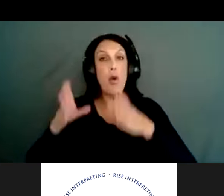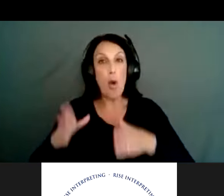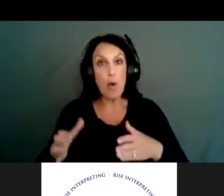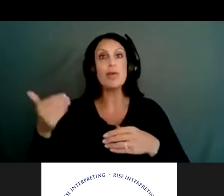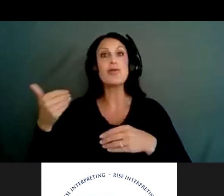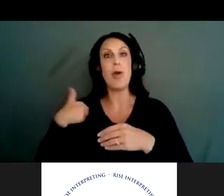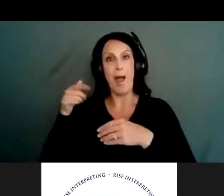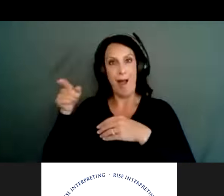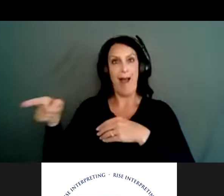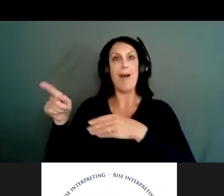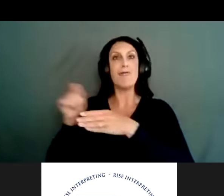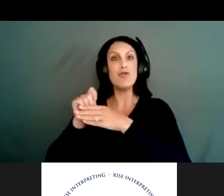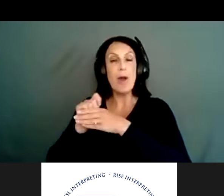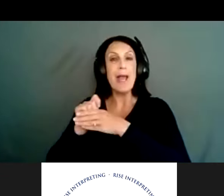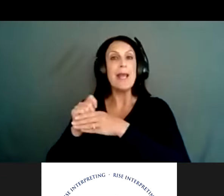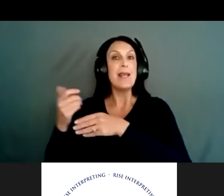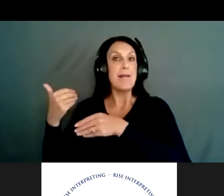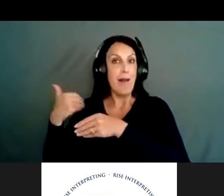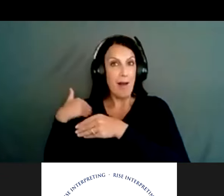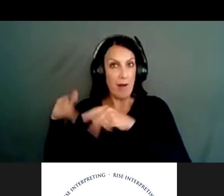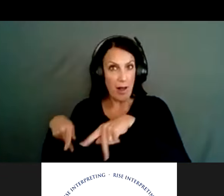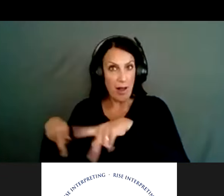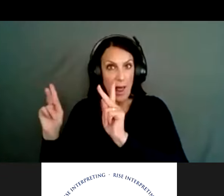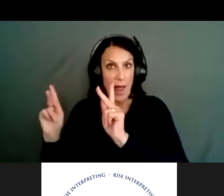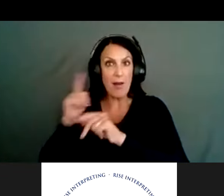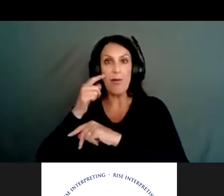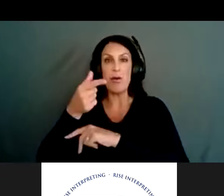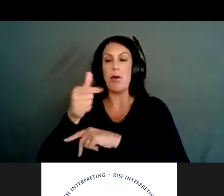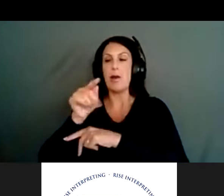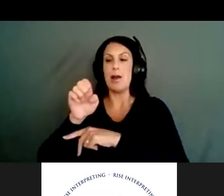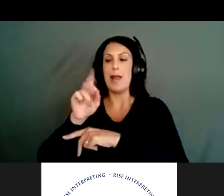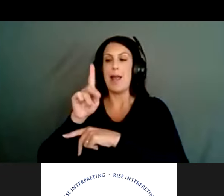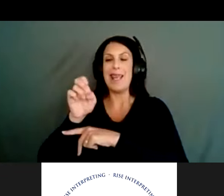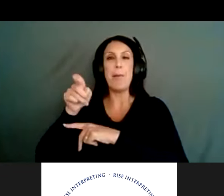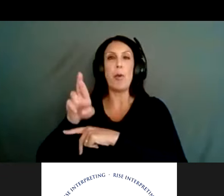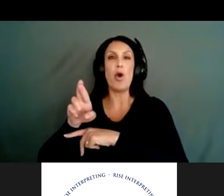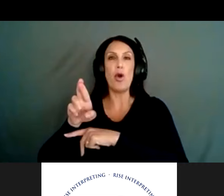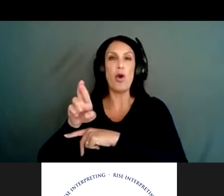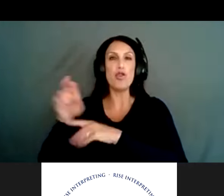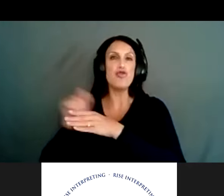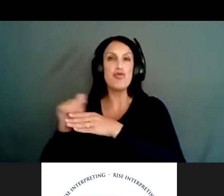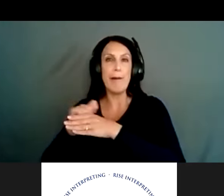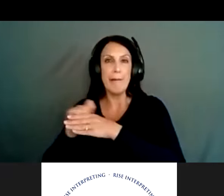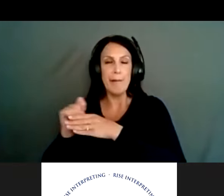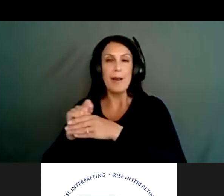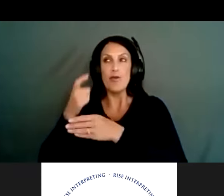training. So to have me come in and provide gatekeeper trainings to their gunshot staff so that they can recognize risk and also be more comfortable with